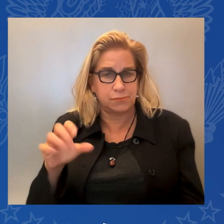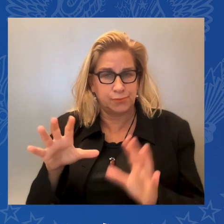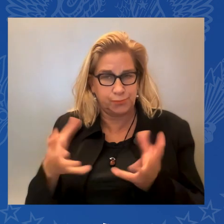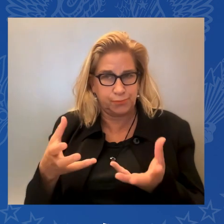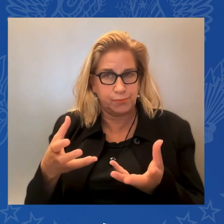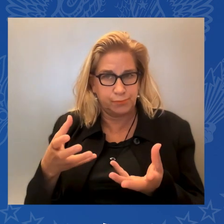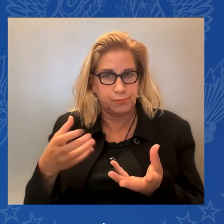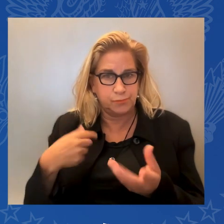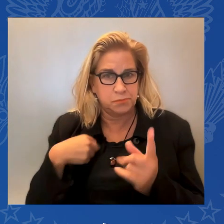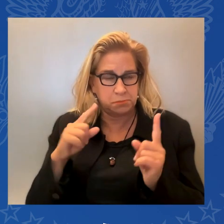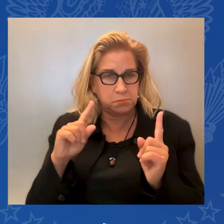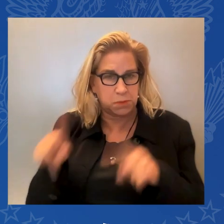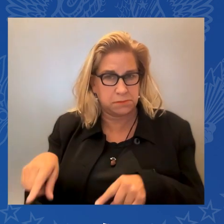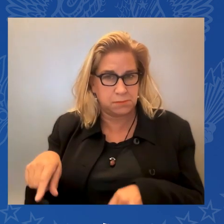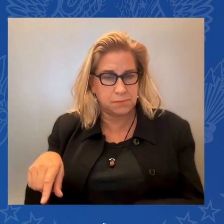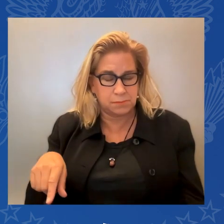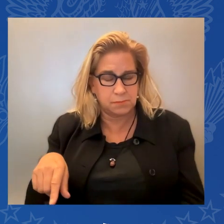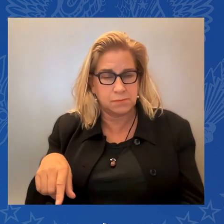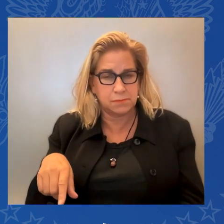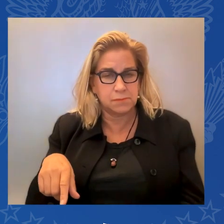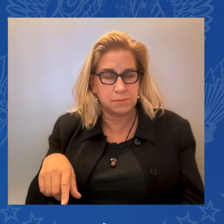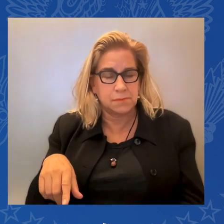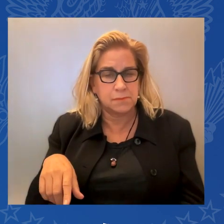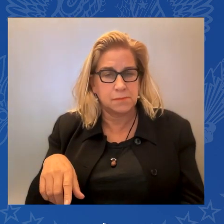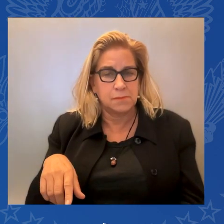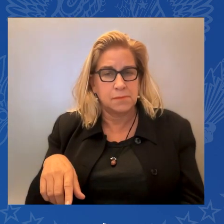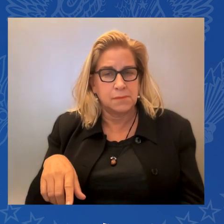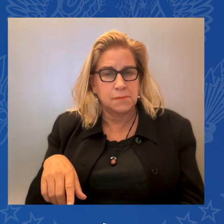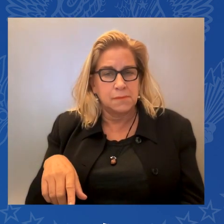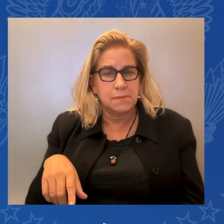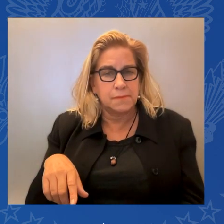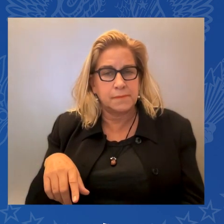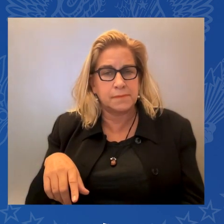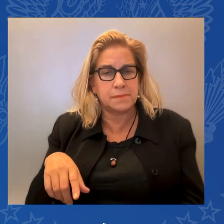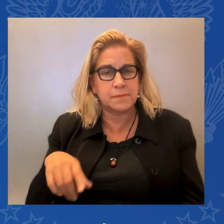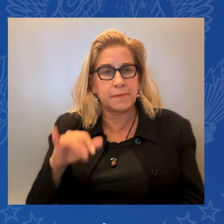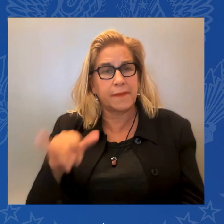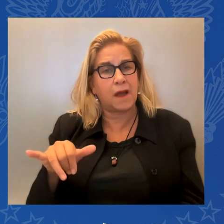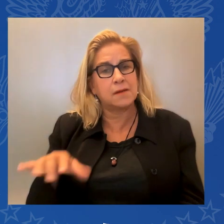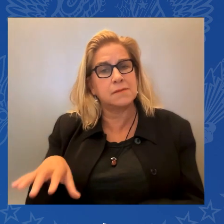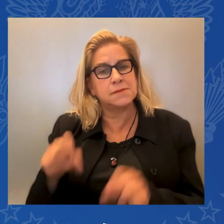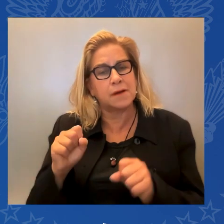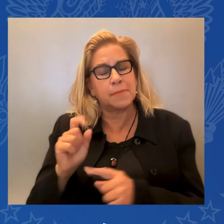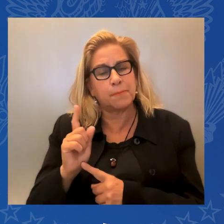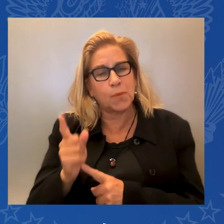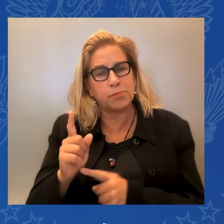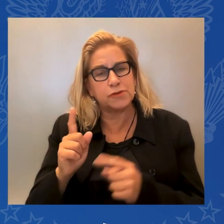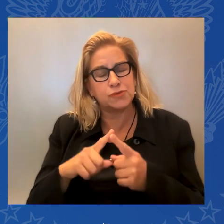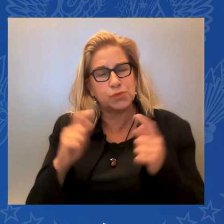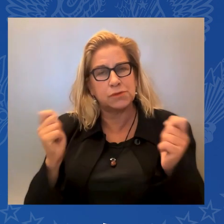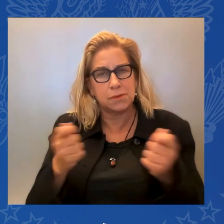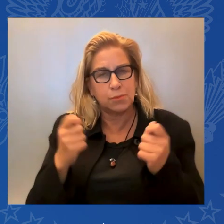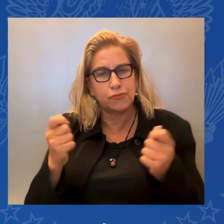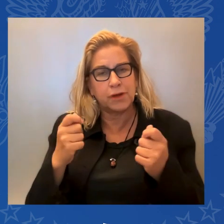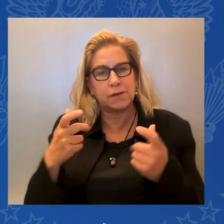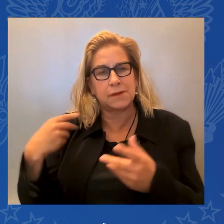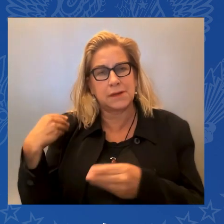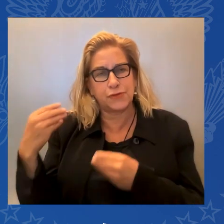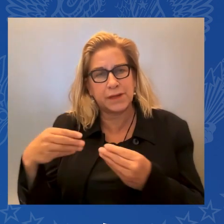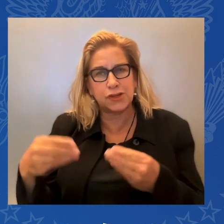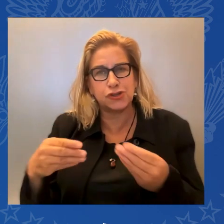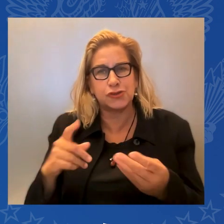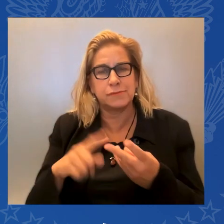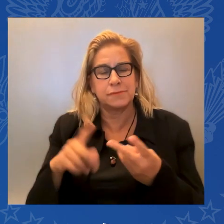And that's what I see in all of you in this room tonight. You're proof that Hispanic history is American history.